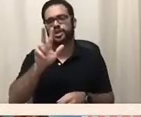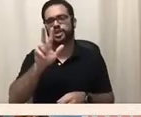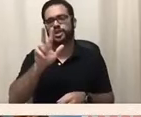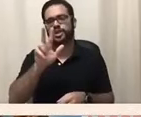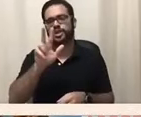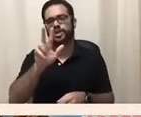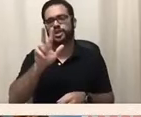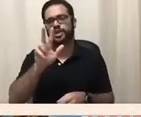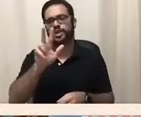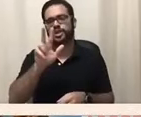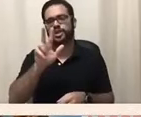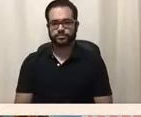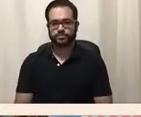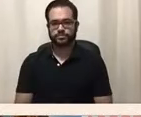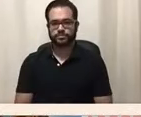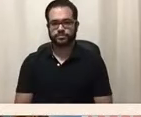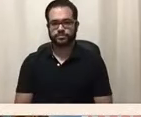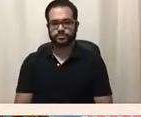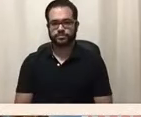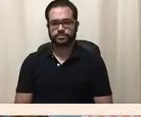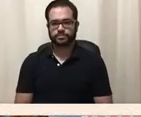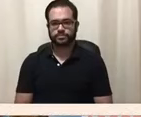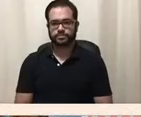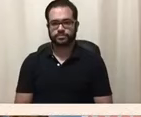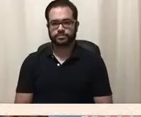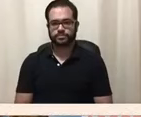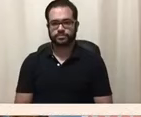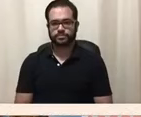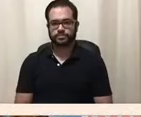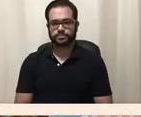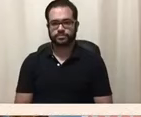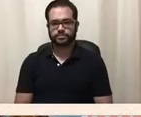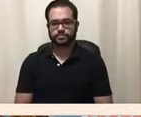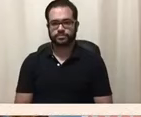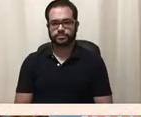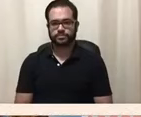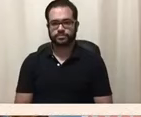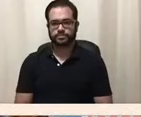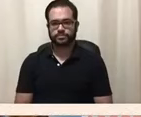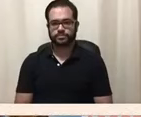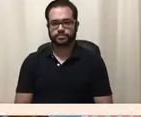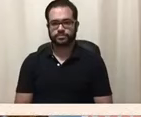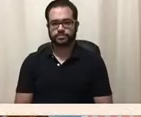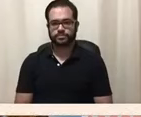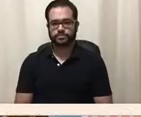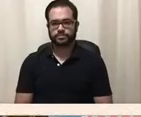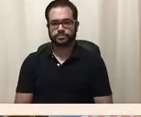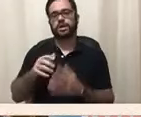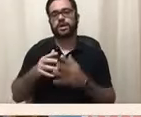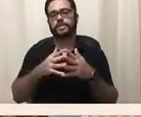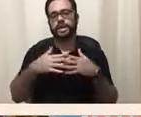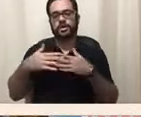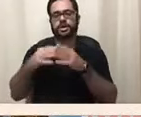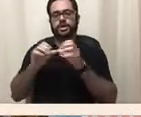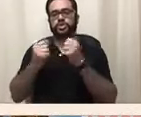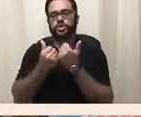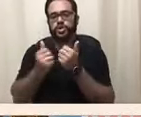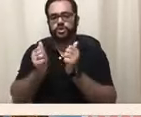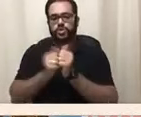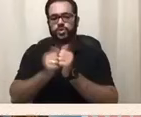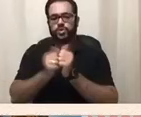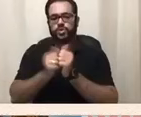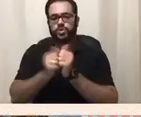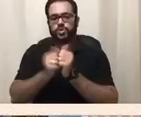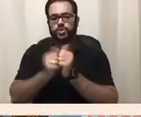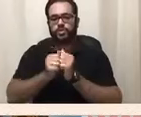American Association of People with Disabilities. Now, Paul Hearn, a long-time leader in disability community, achieves his dream